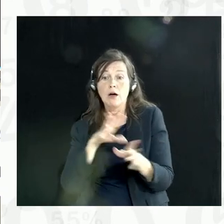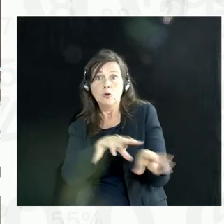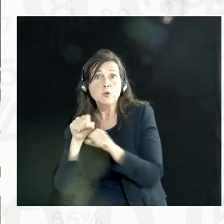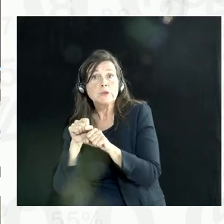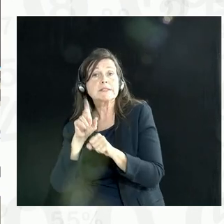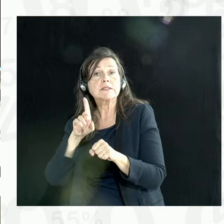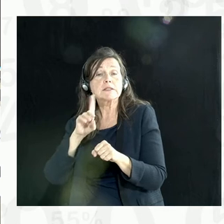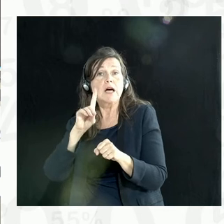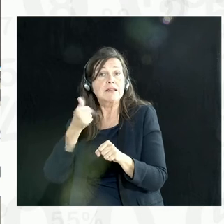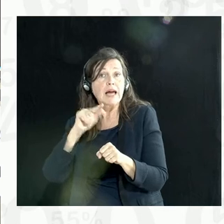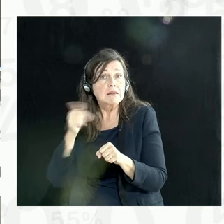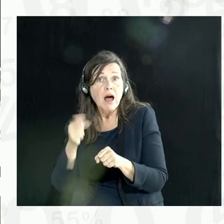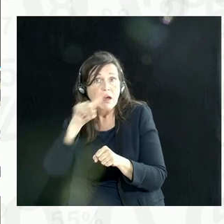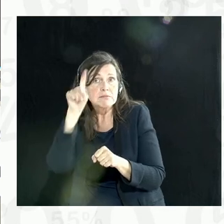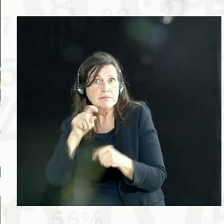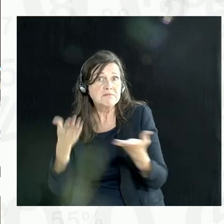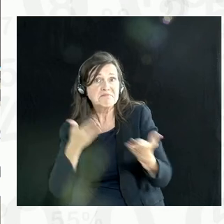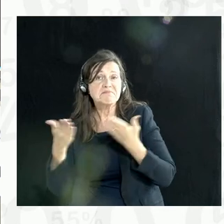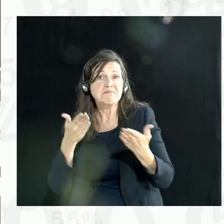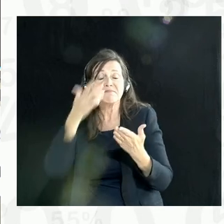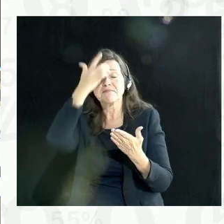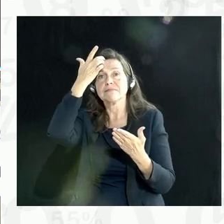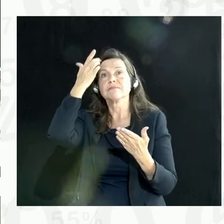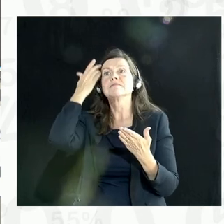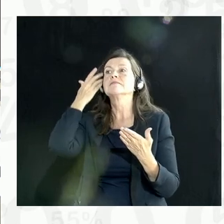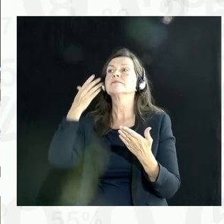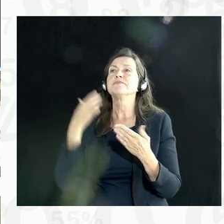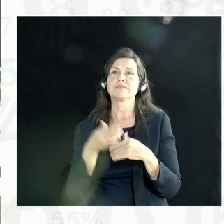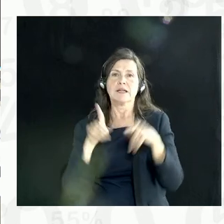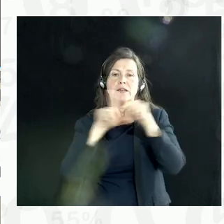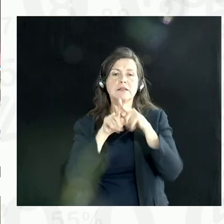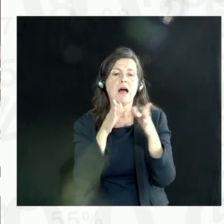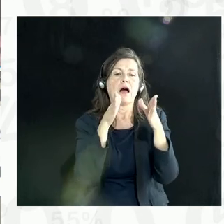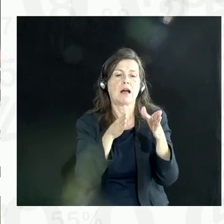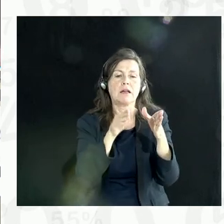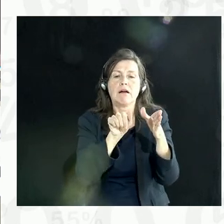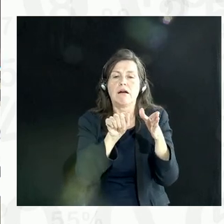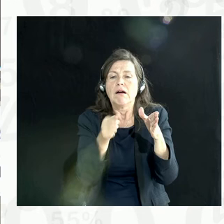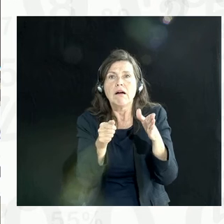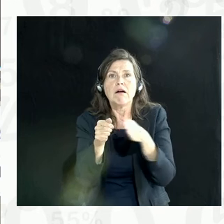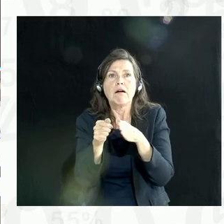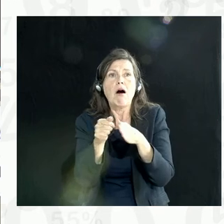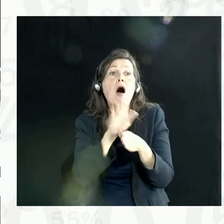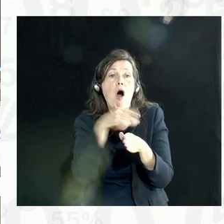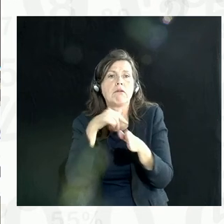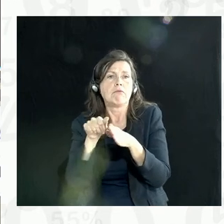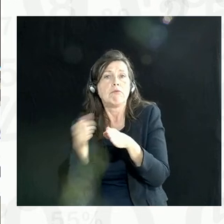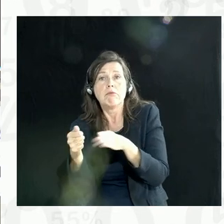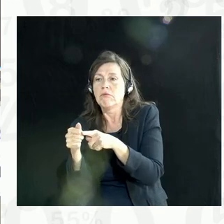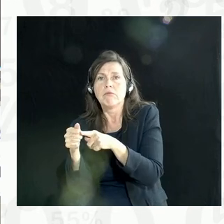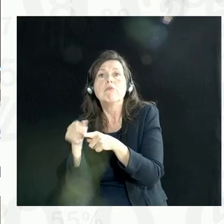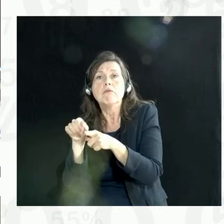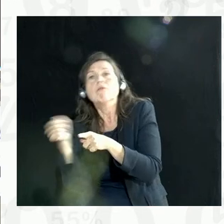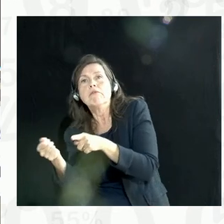time. But we're also not in what I would call a promiscuous data use era, the kind of Cambridge Analytica situation